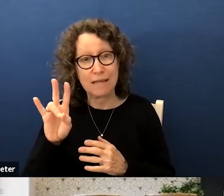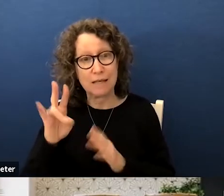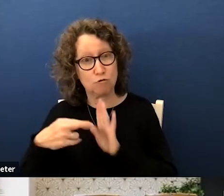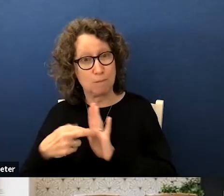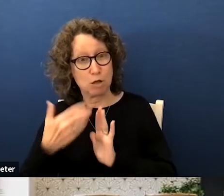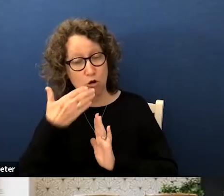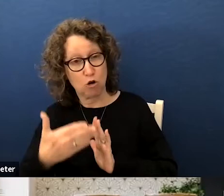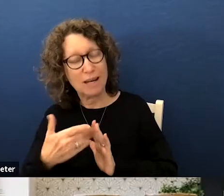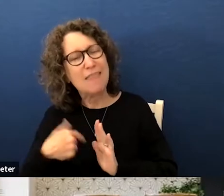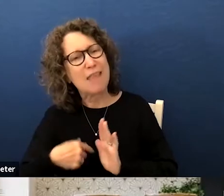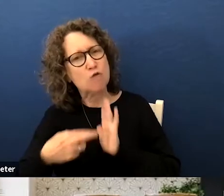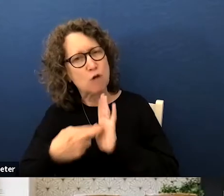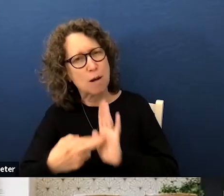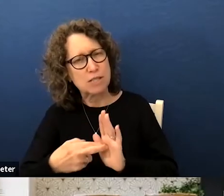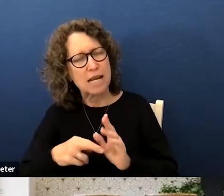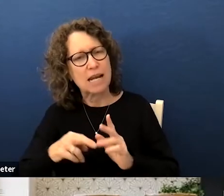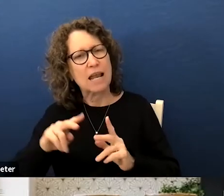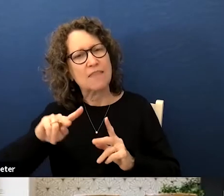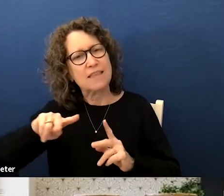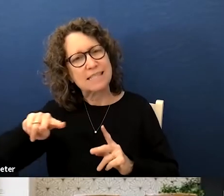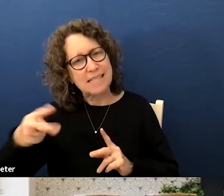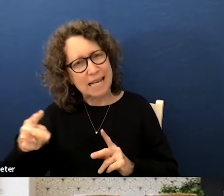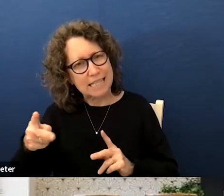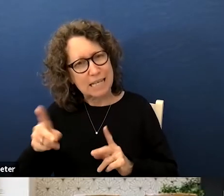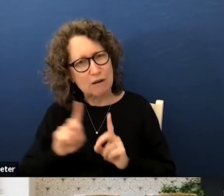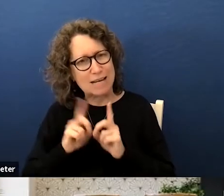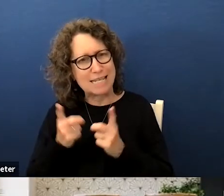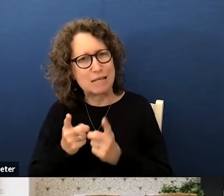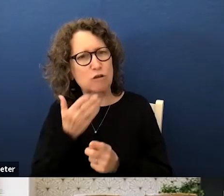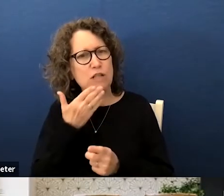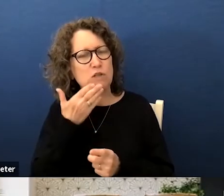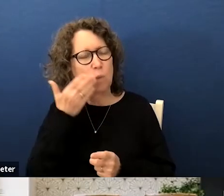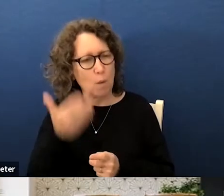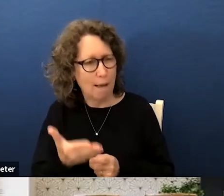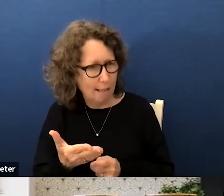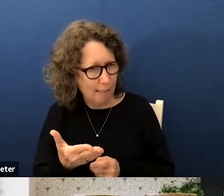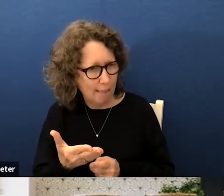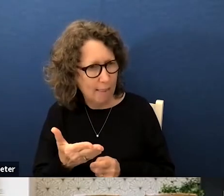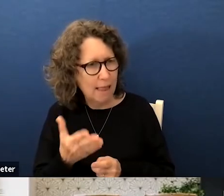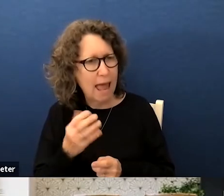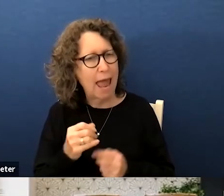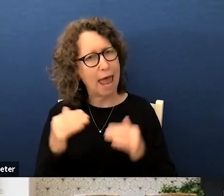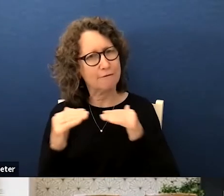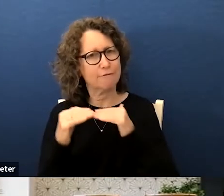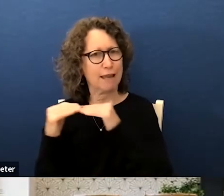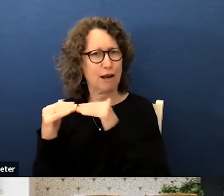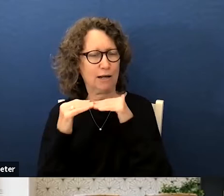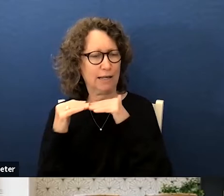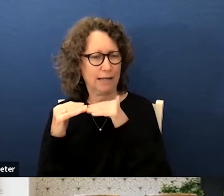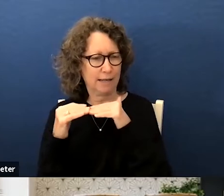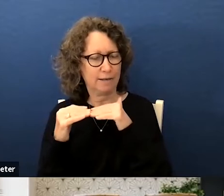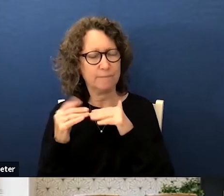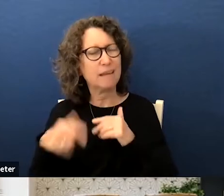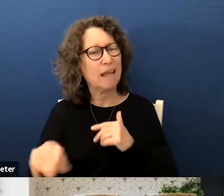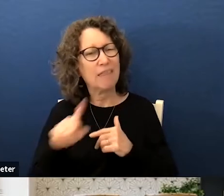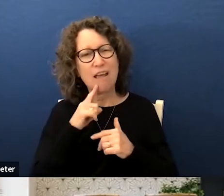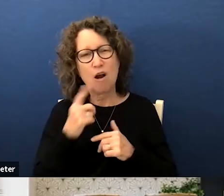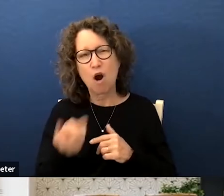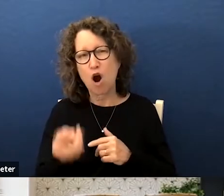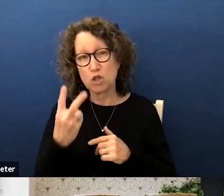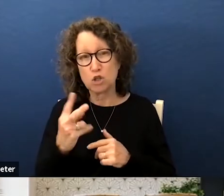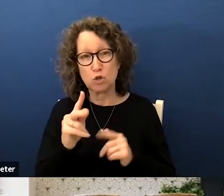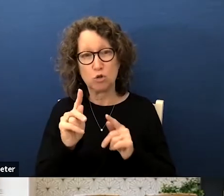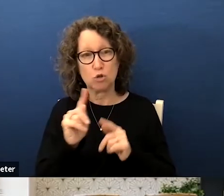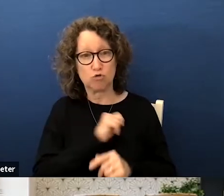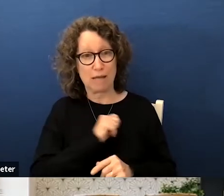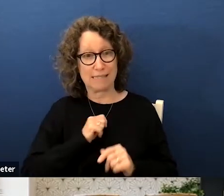represent the secondary district so well and so fairly there's two trustee